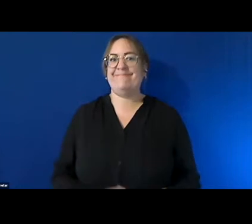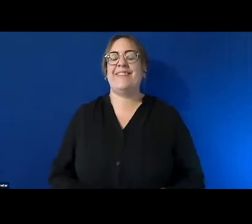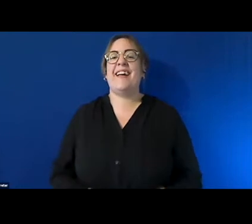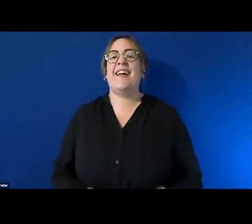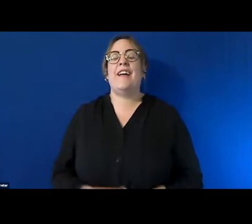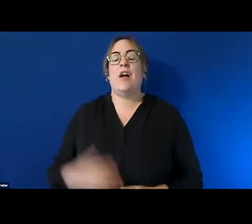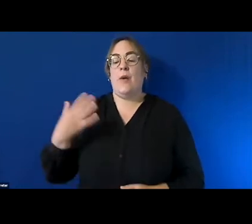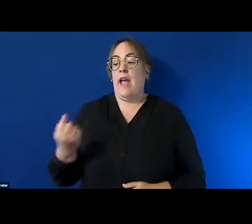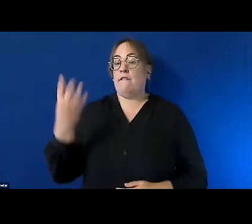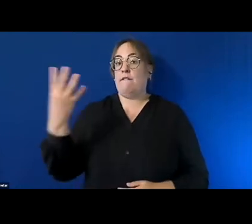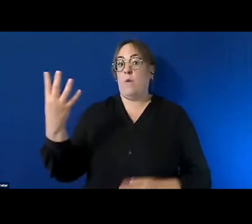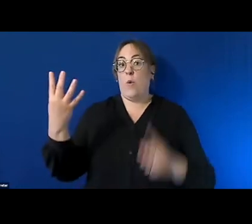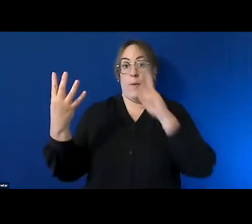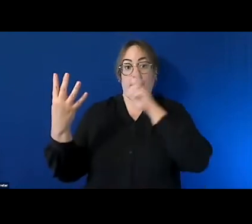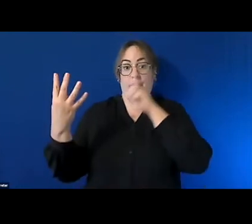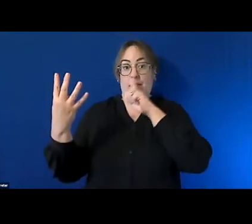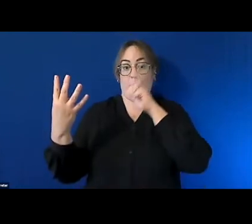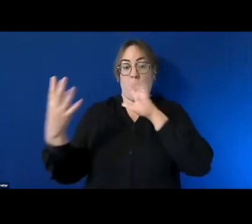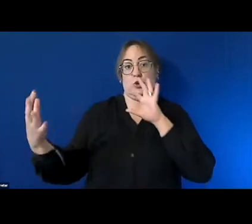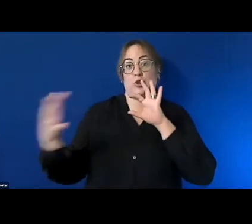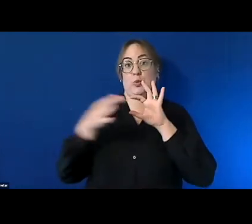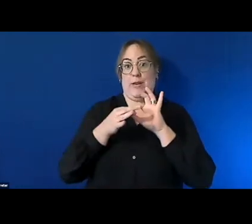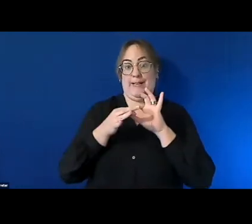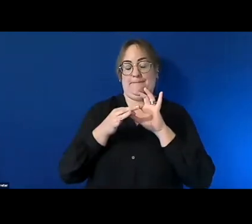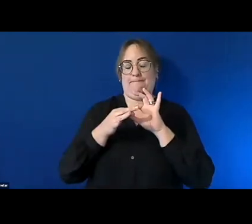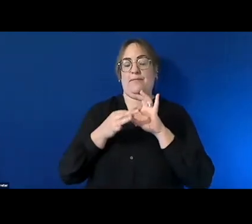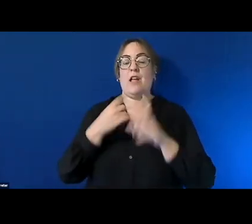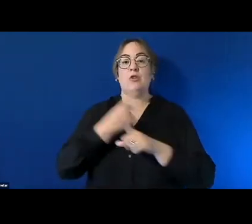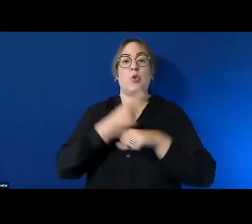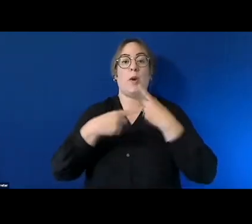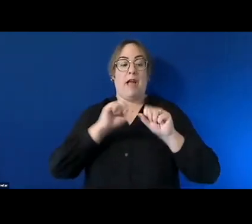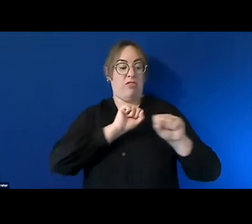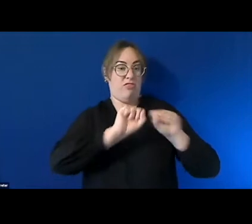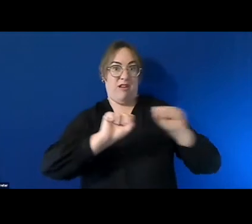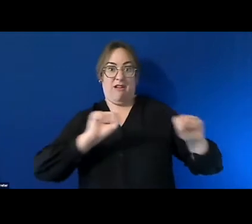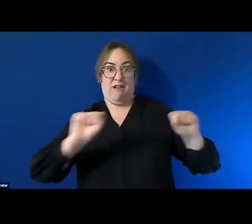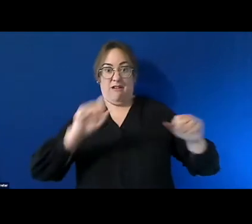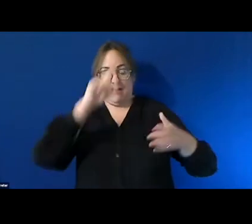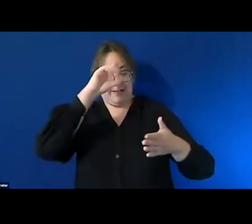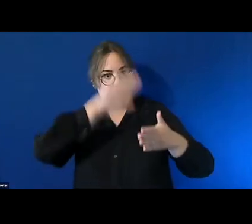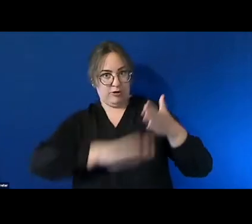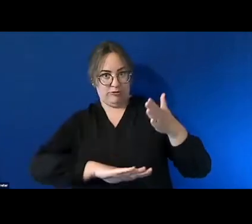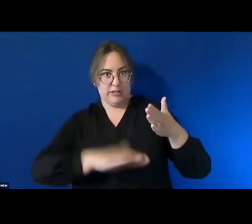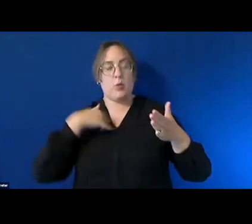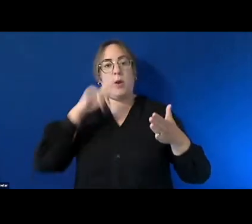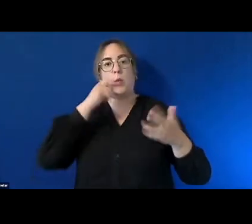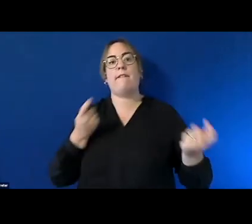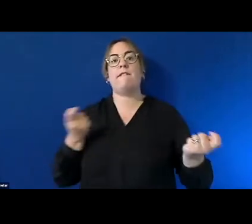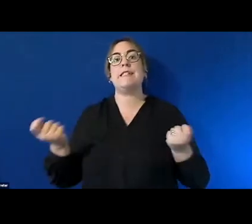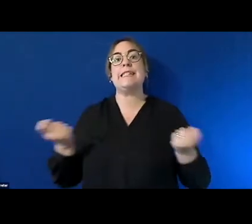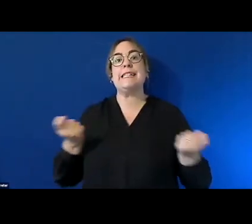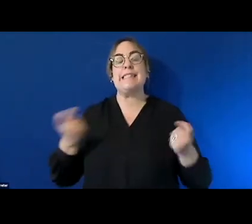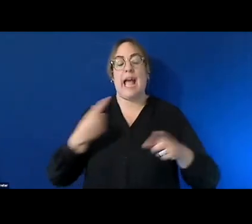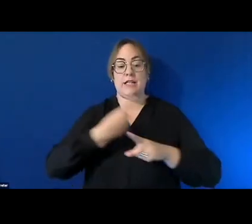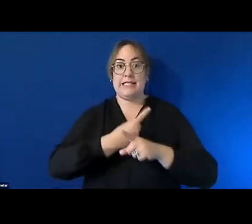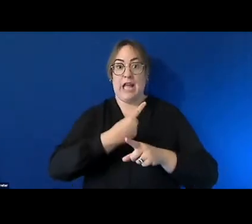four people are about to join us and they will be talking about their own experiences this will be a facilitated discussion and there will be